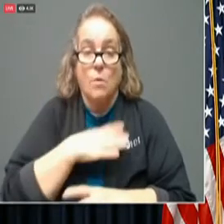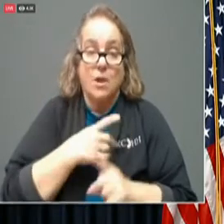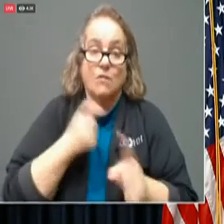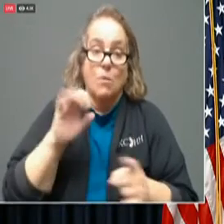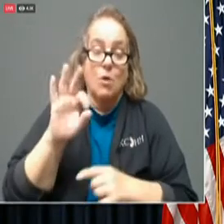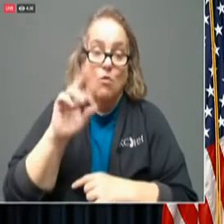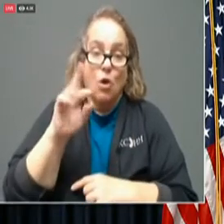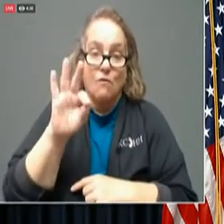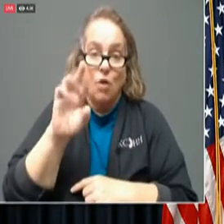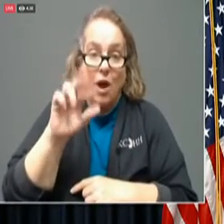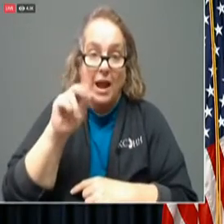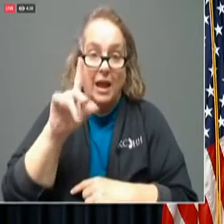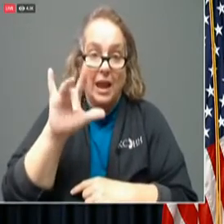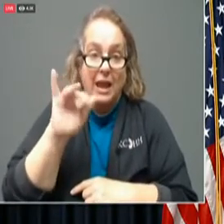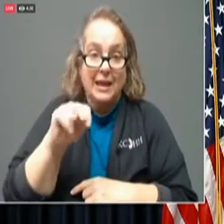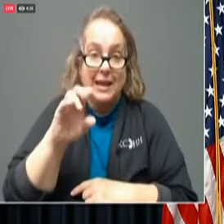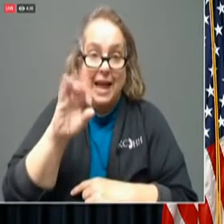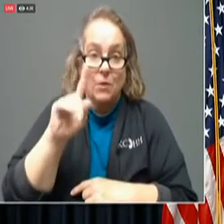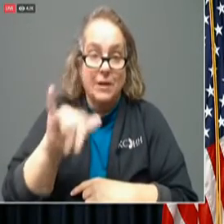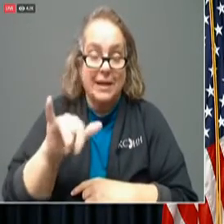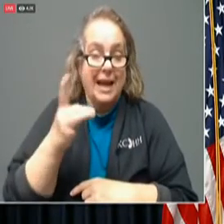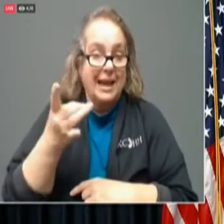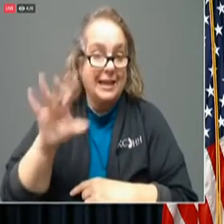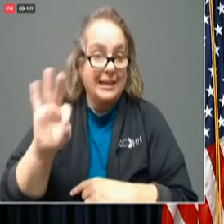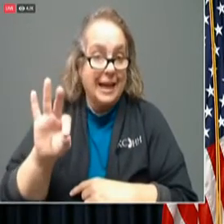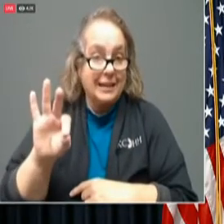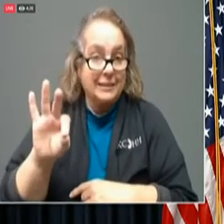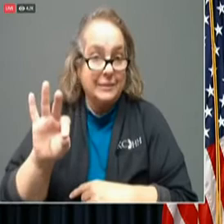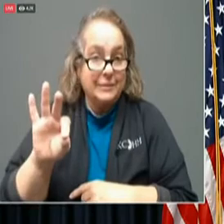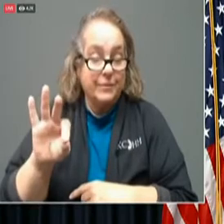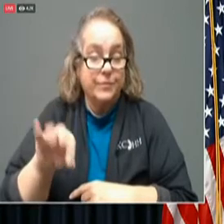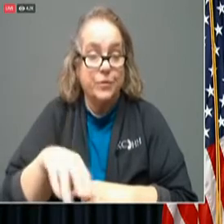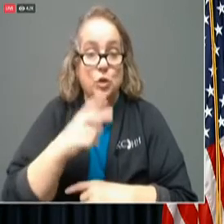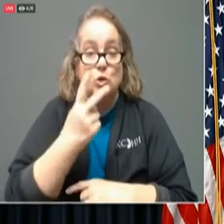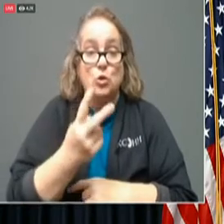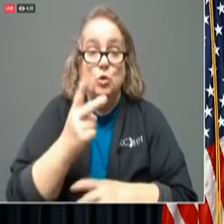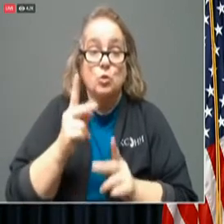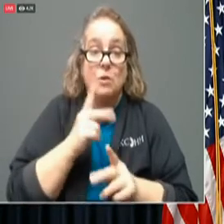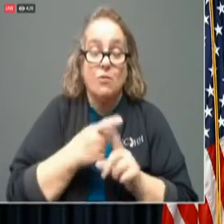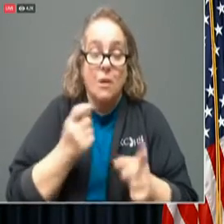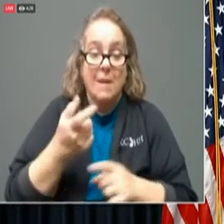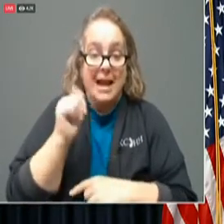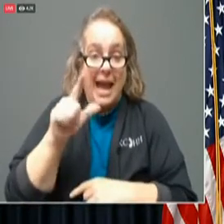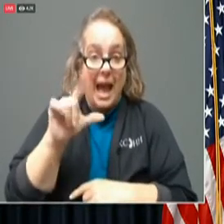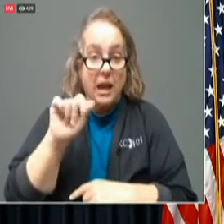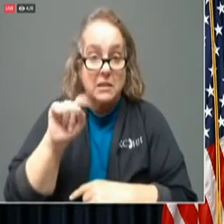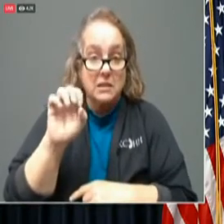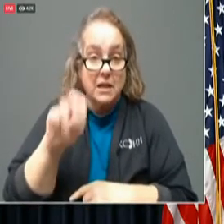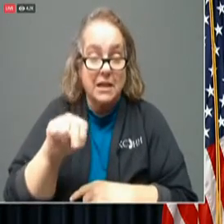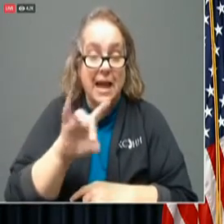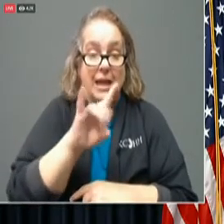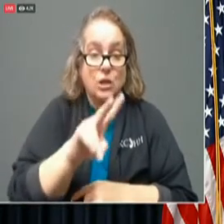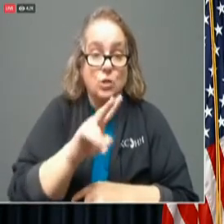A year old man